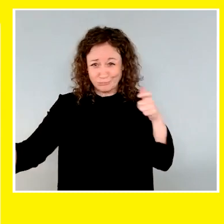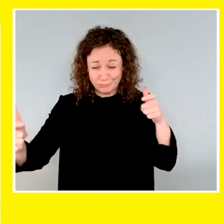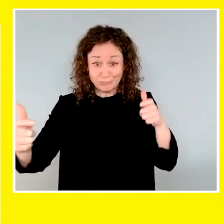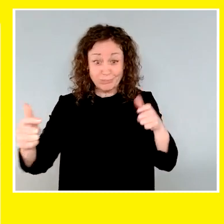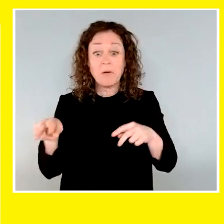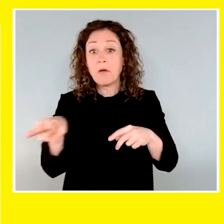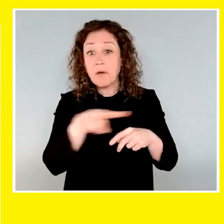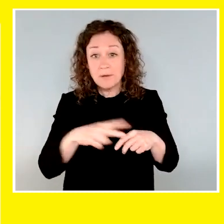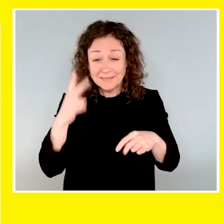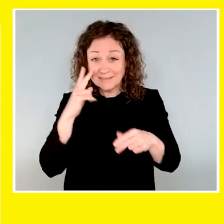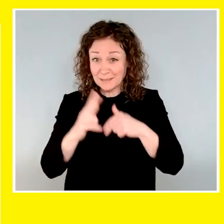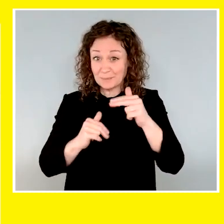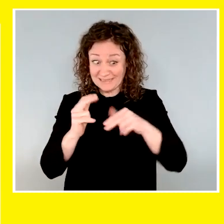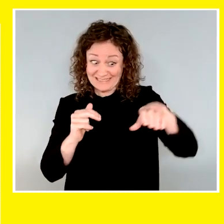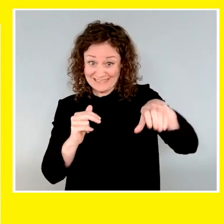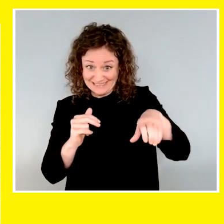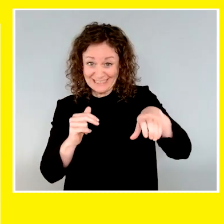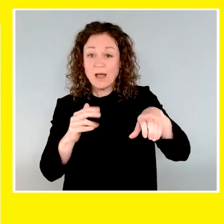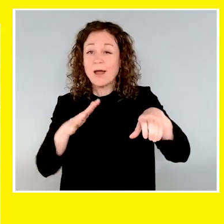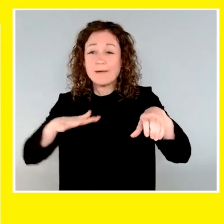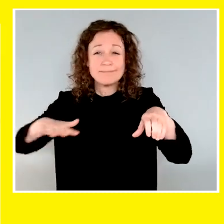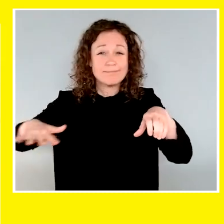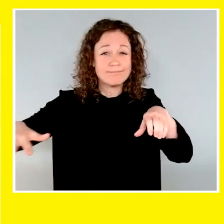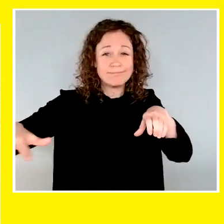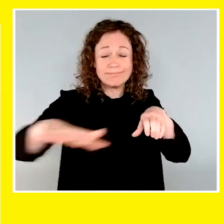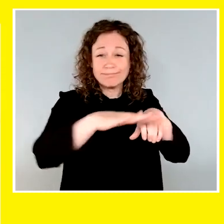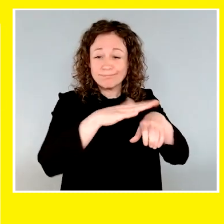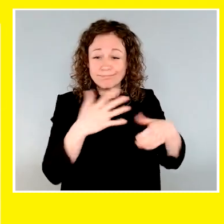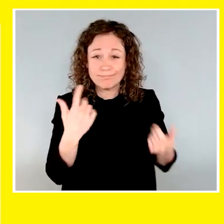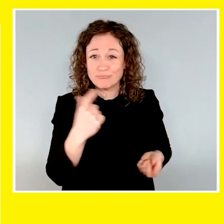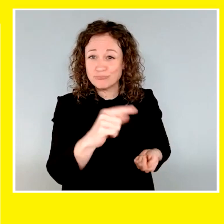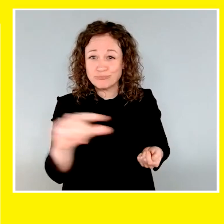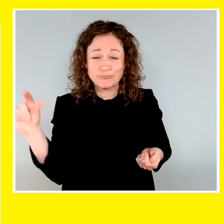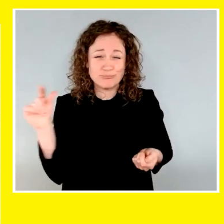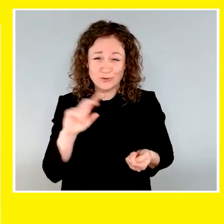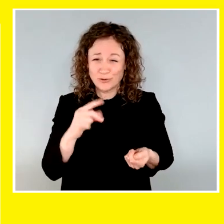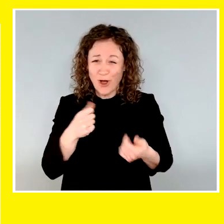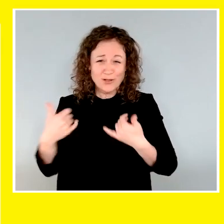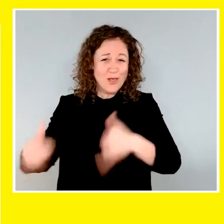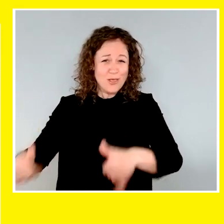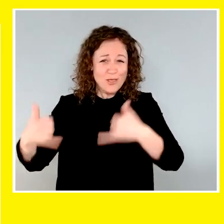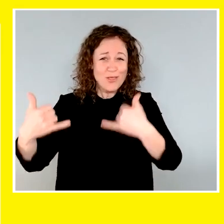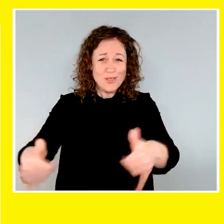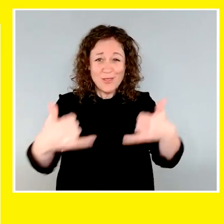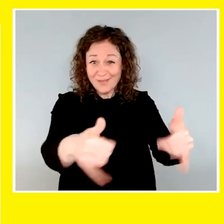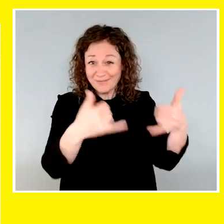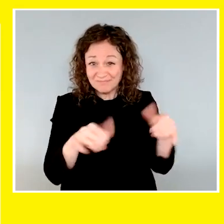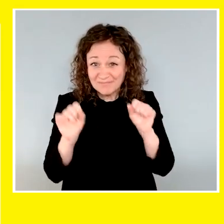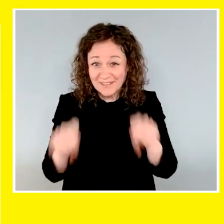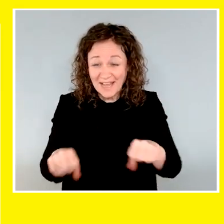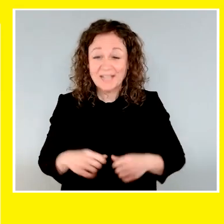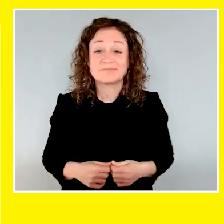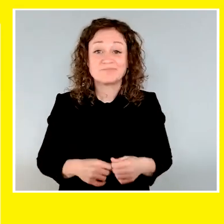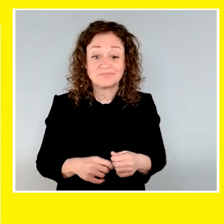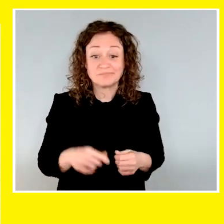An aerial shot shows our main campus building and a large free-run area for the dogs to run and play in. Carlton